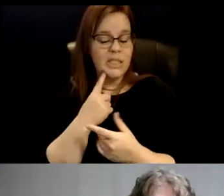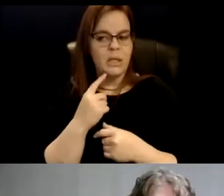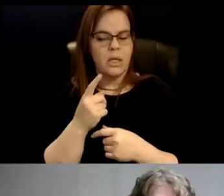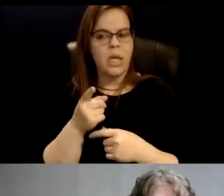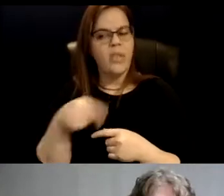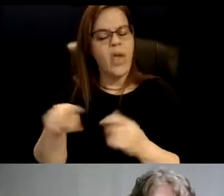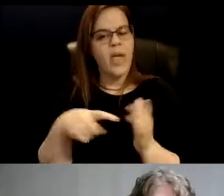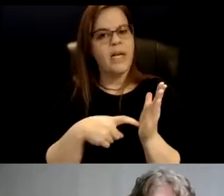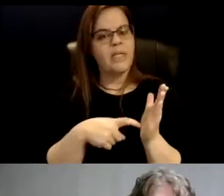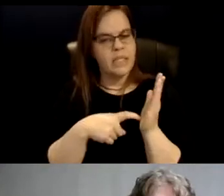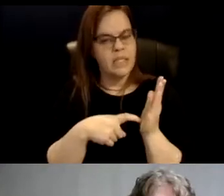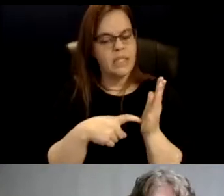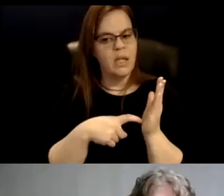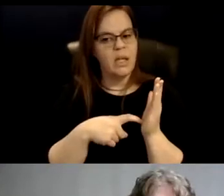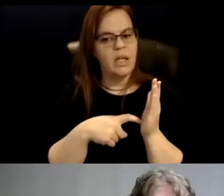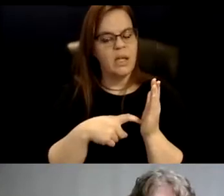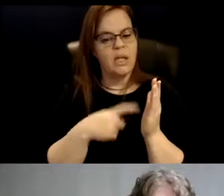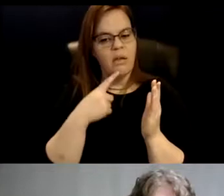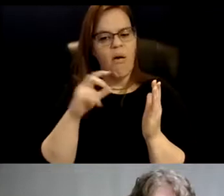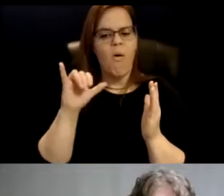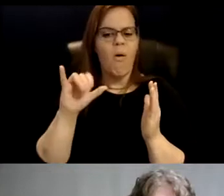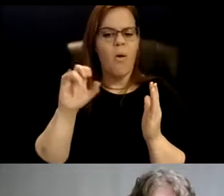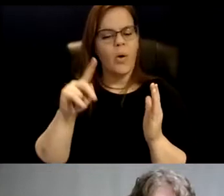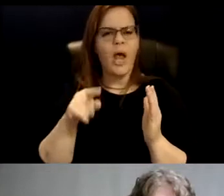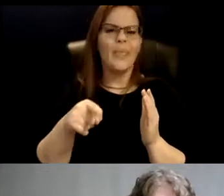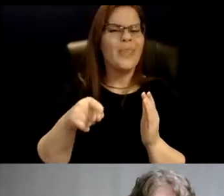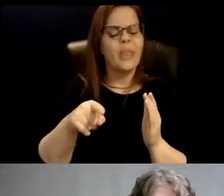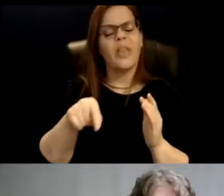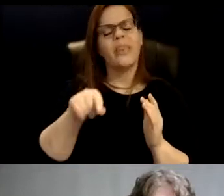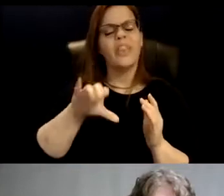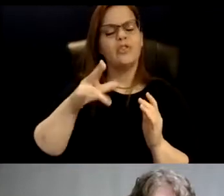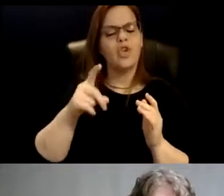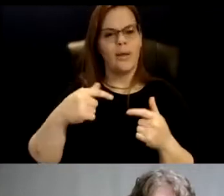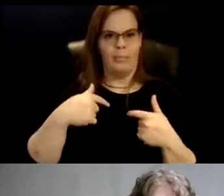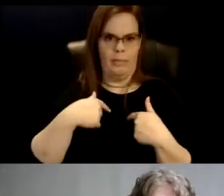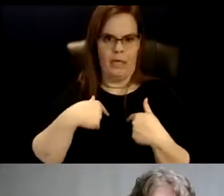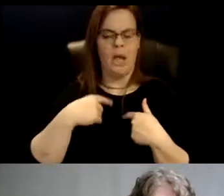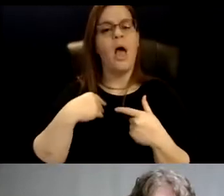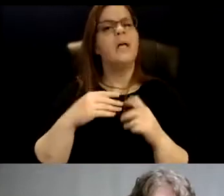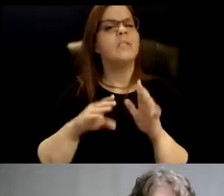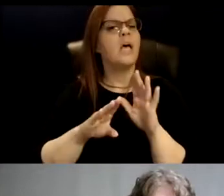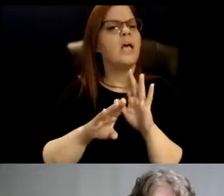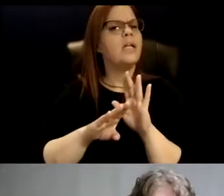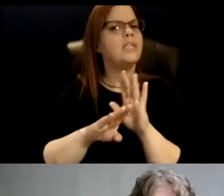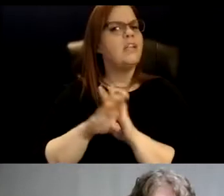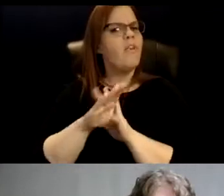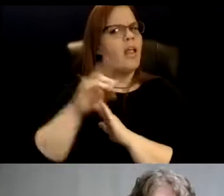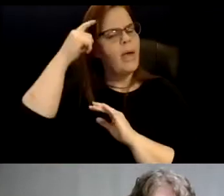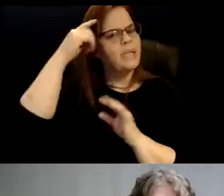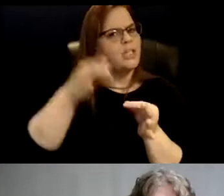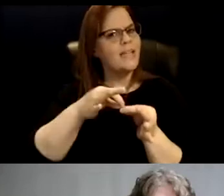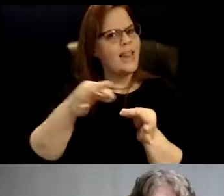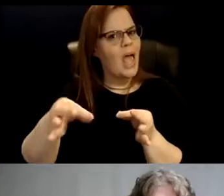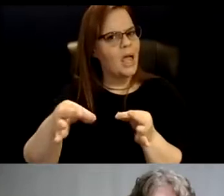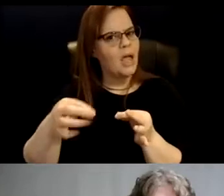oh, okay, well, this child has developmental delay. Um, we think that it's more than developmental delay,